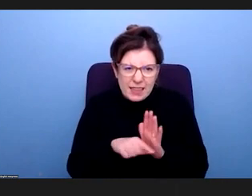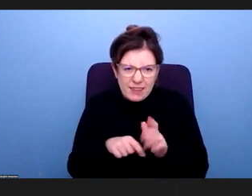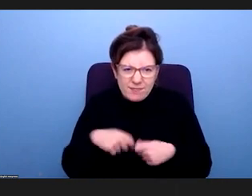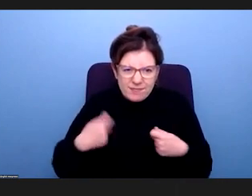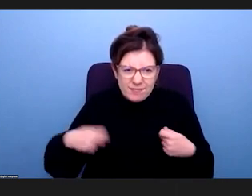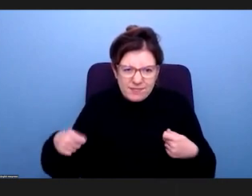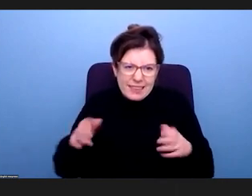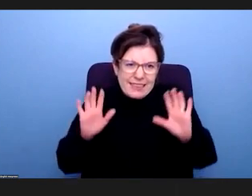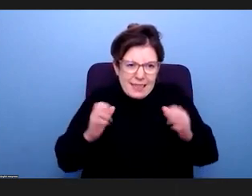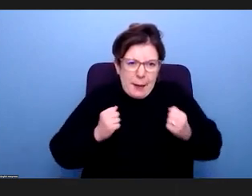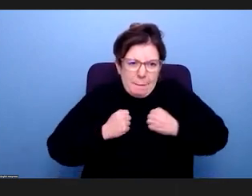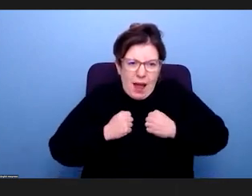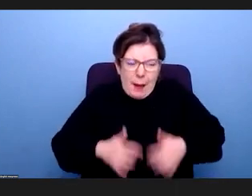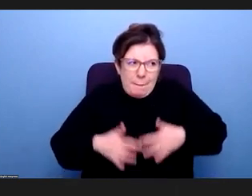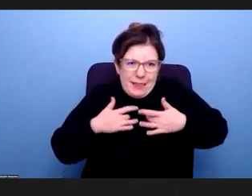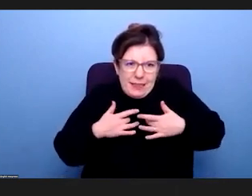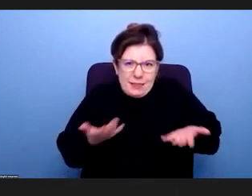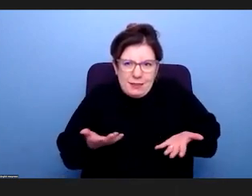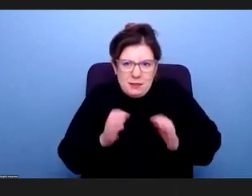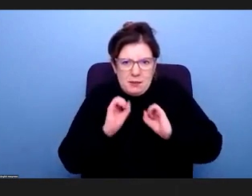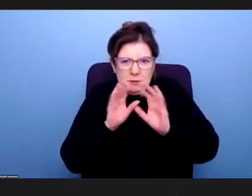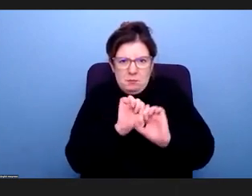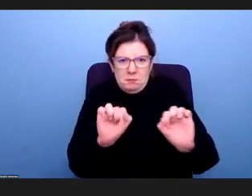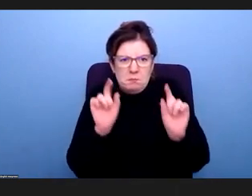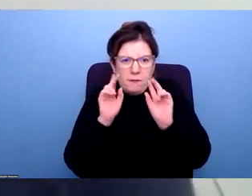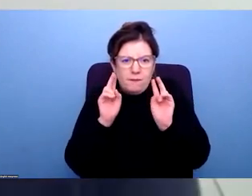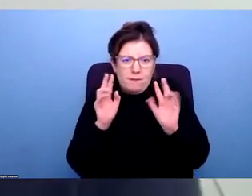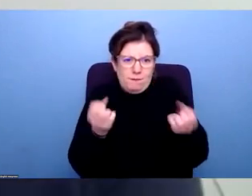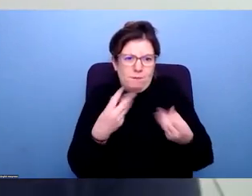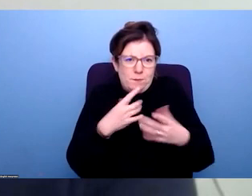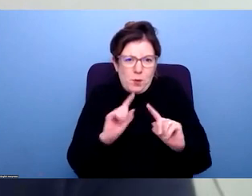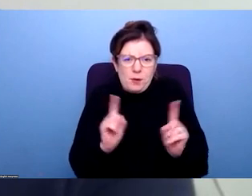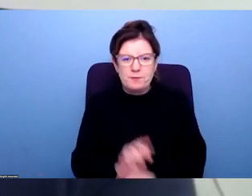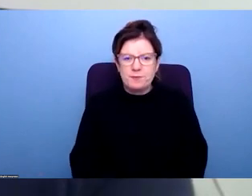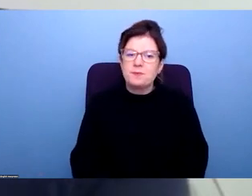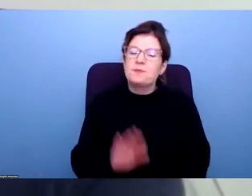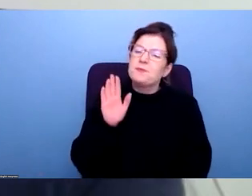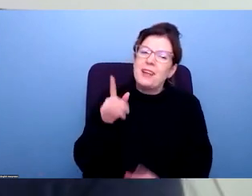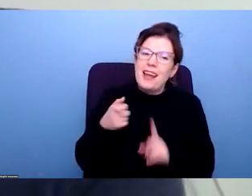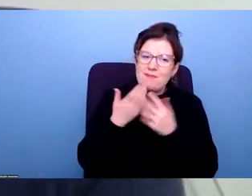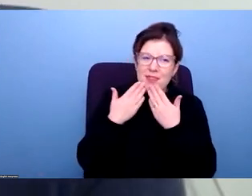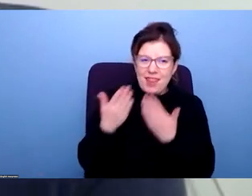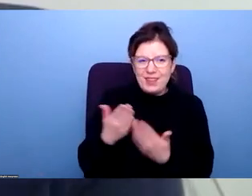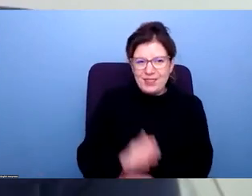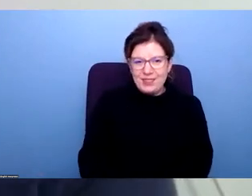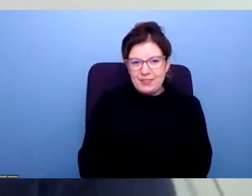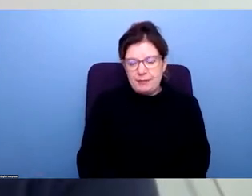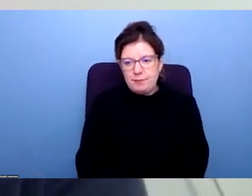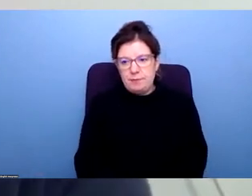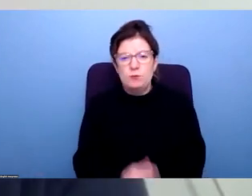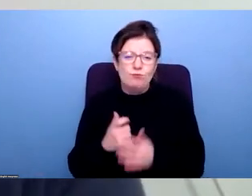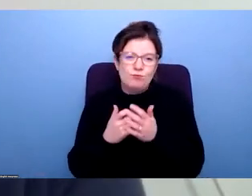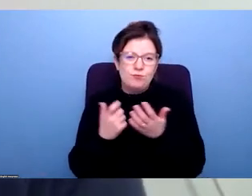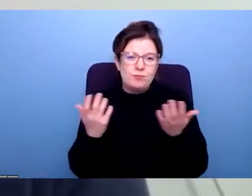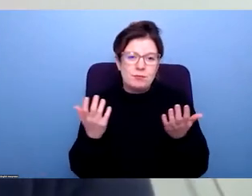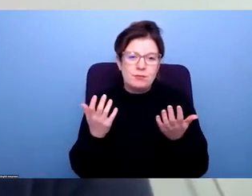that's just my opinion. I'm just wondering what the panel thinks. Thank you for that, Rona. And actually, you know,